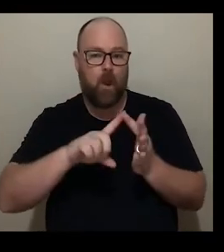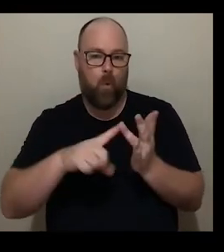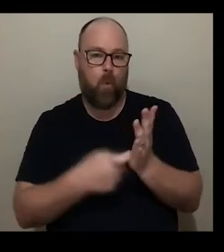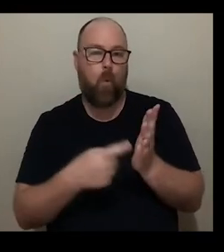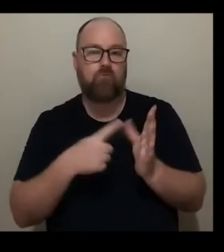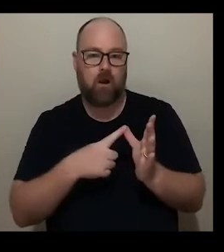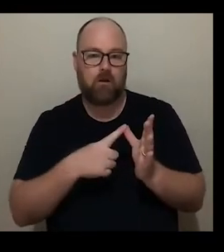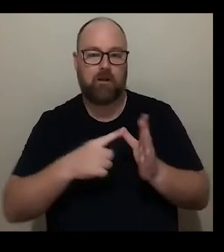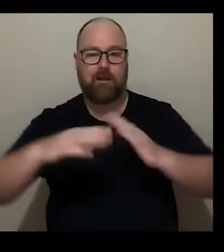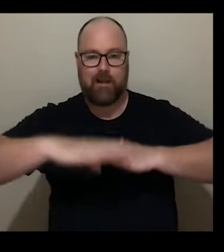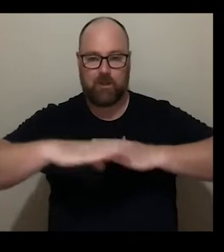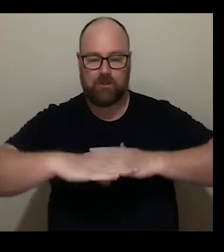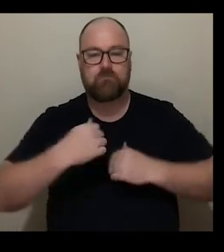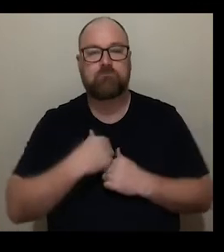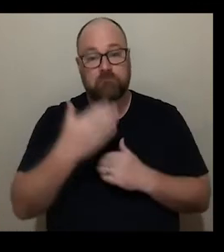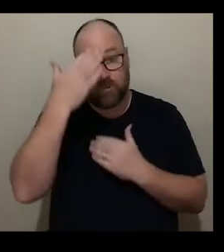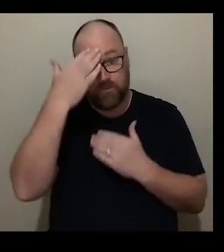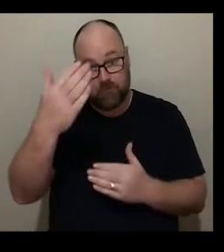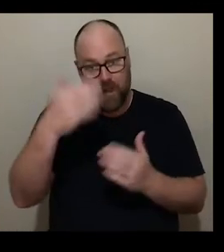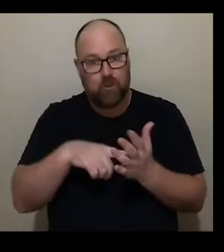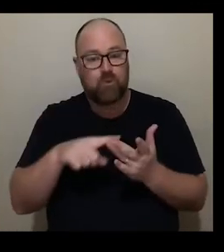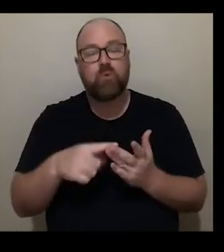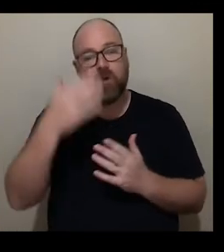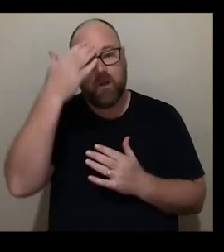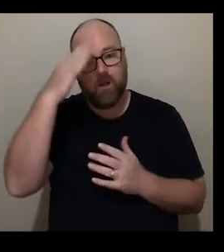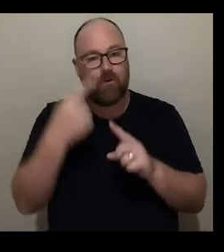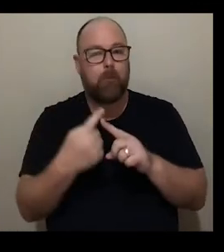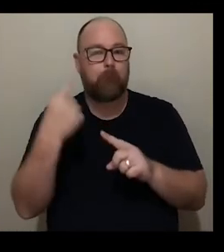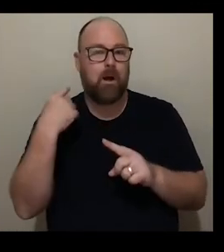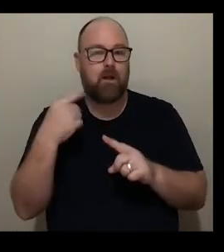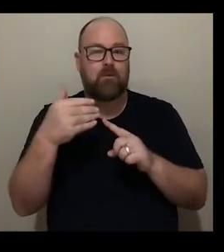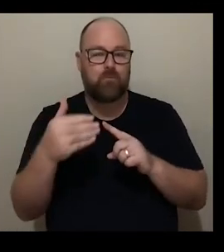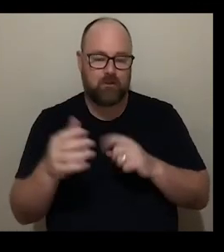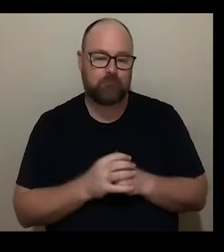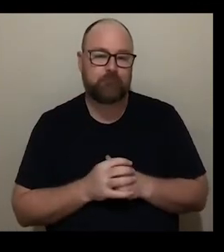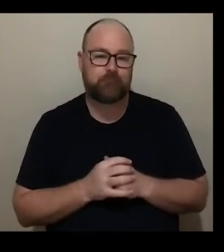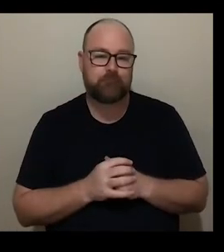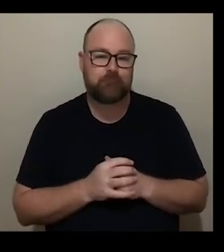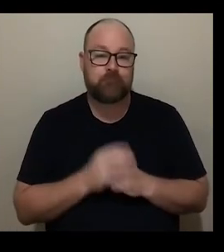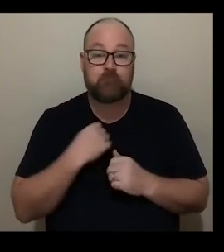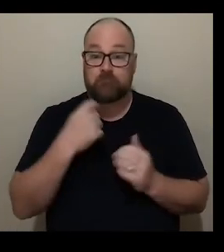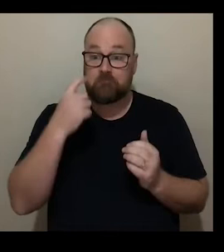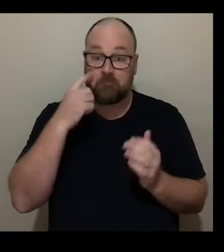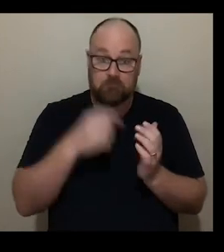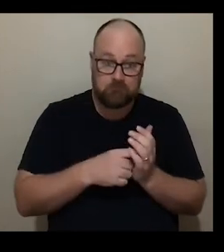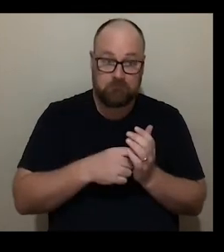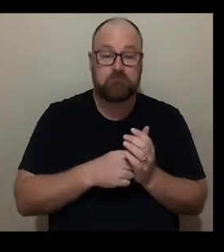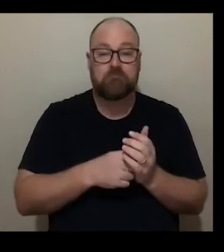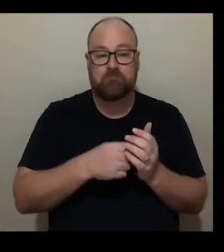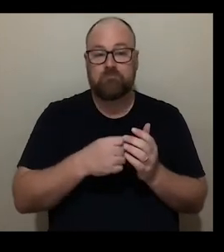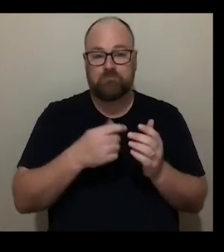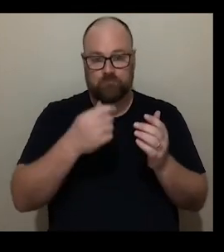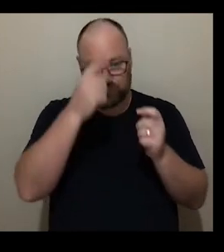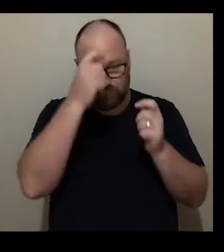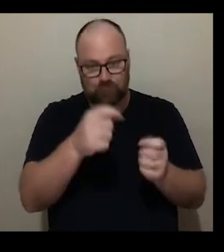and present. We extend a warm welcome to any Aboriginal or Torres Strait Islander people who are